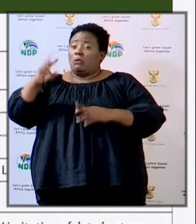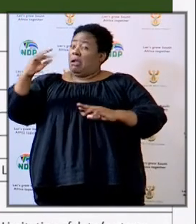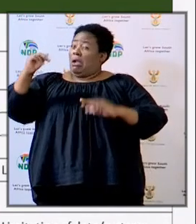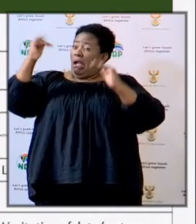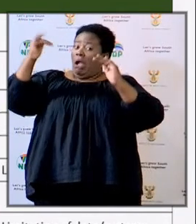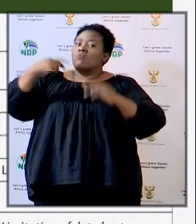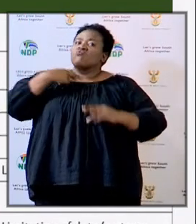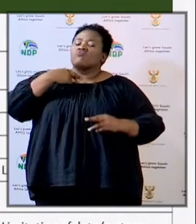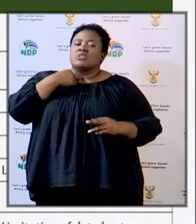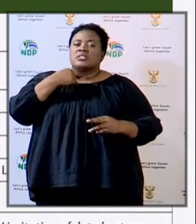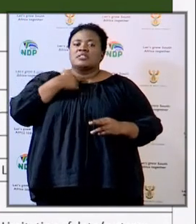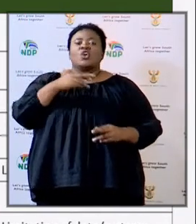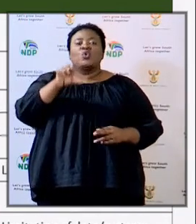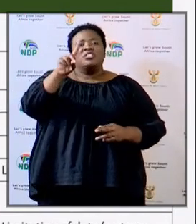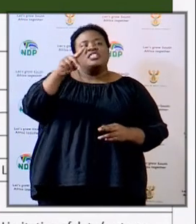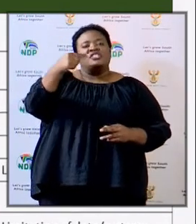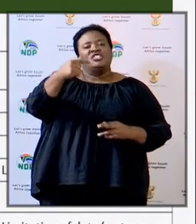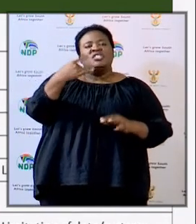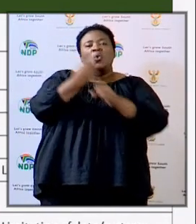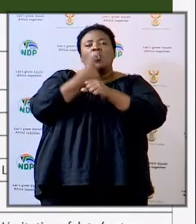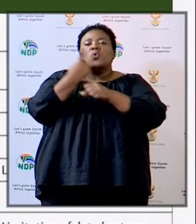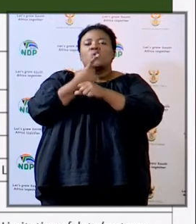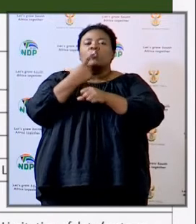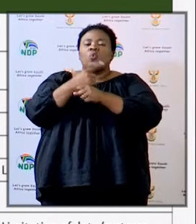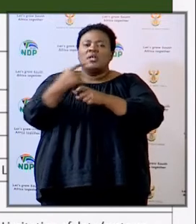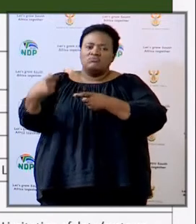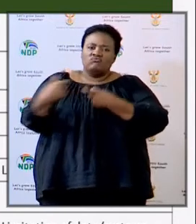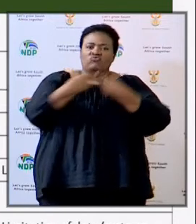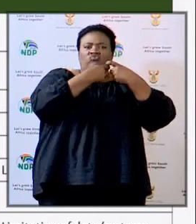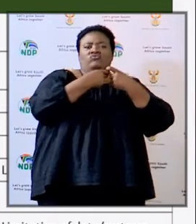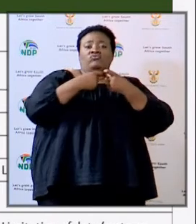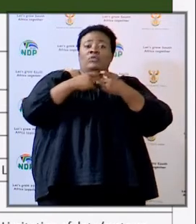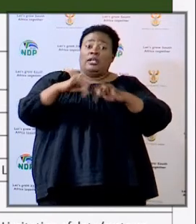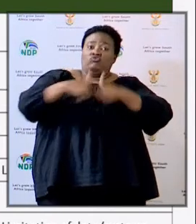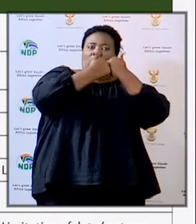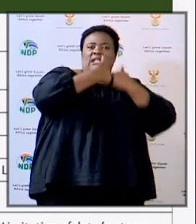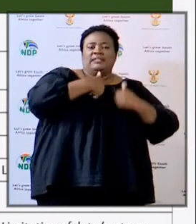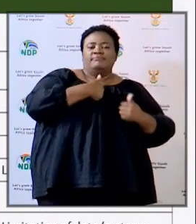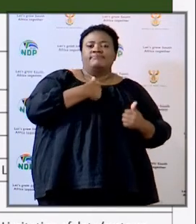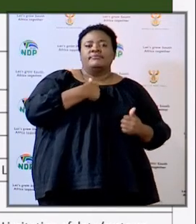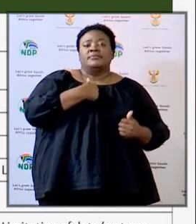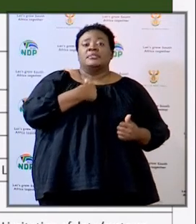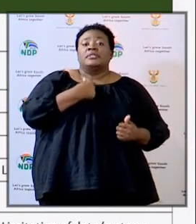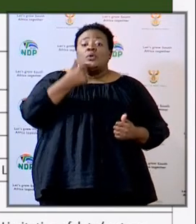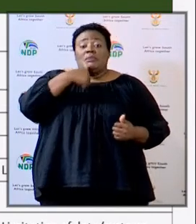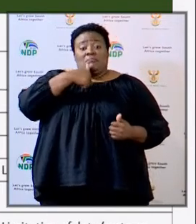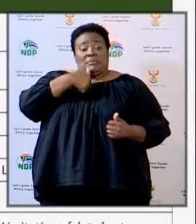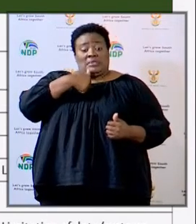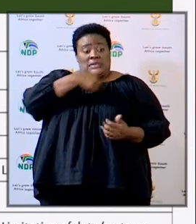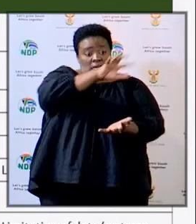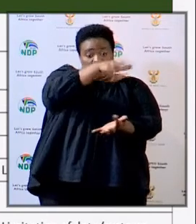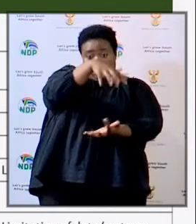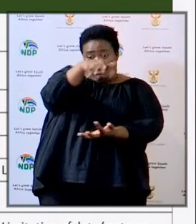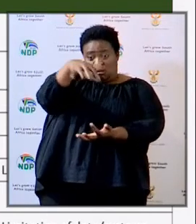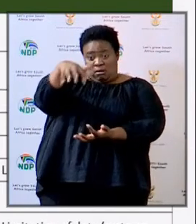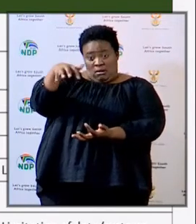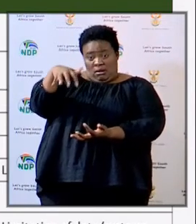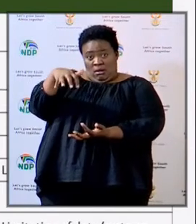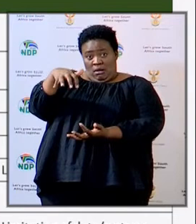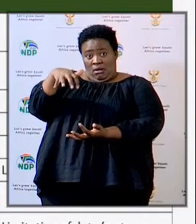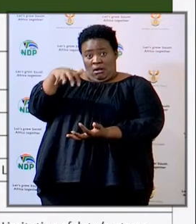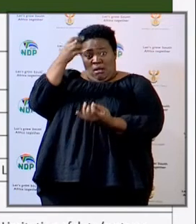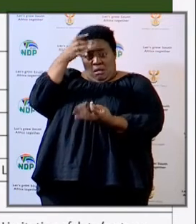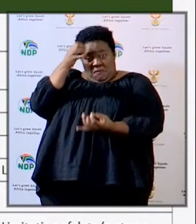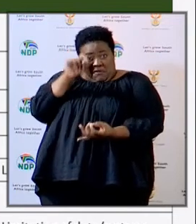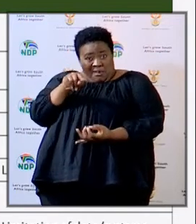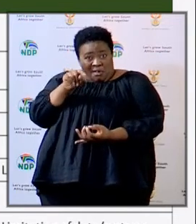The DG always challenged me, and I said to DG, the data that I consider is that which is verifiable. And on the basis of